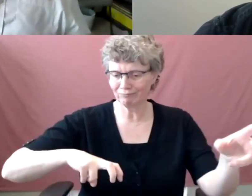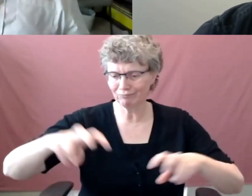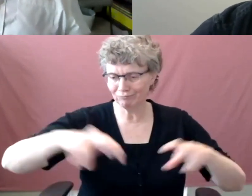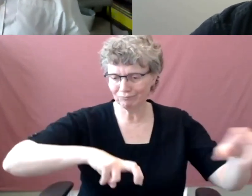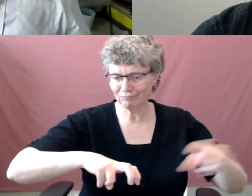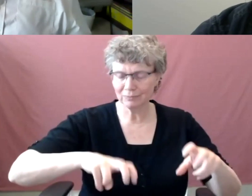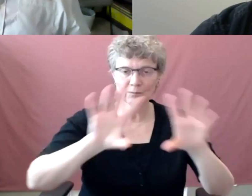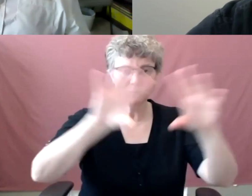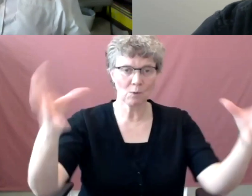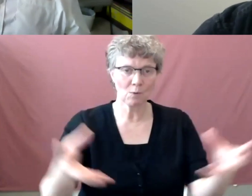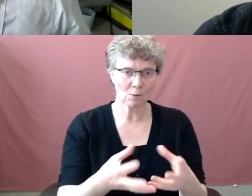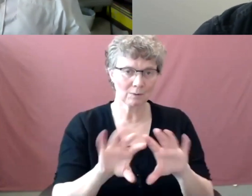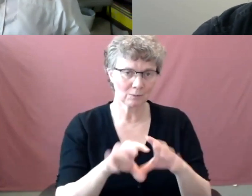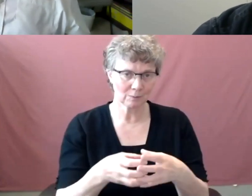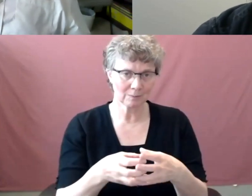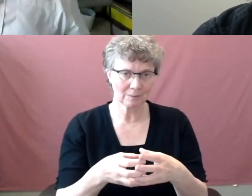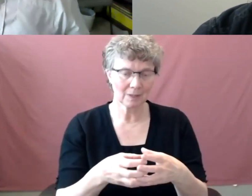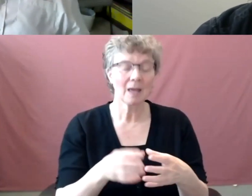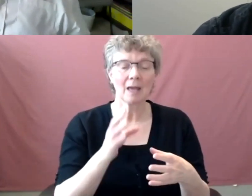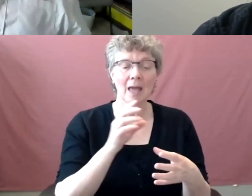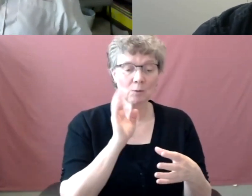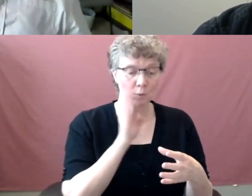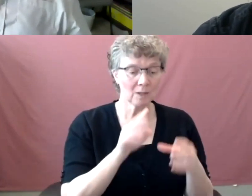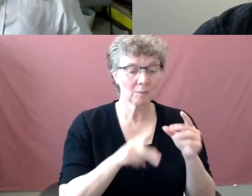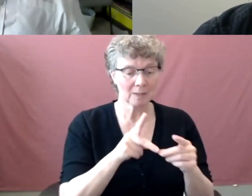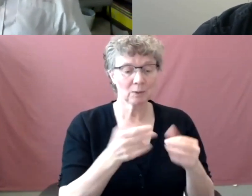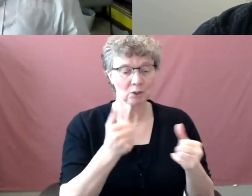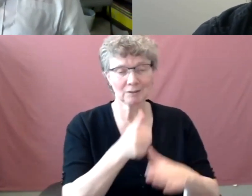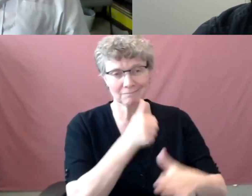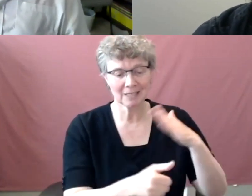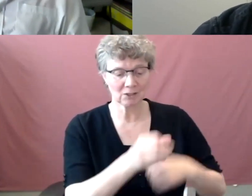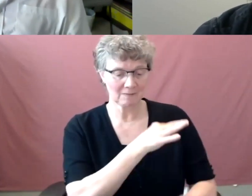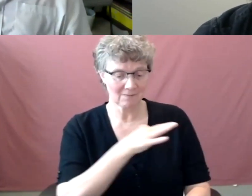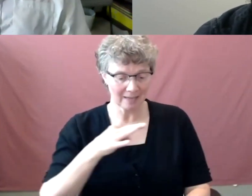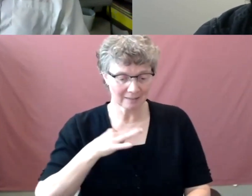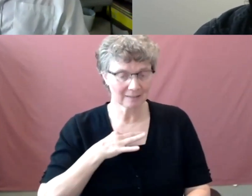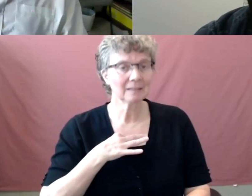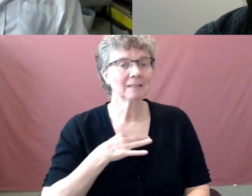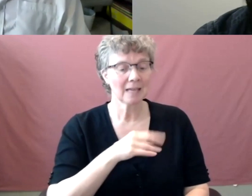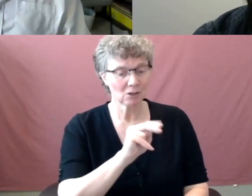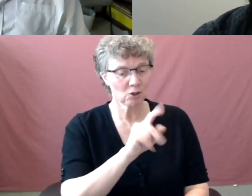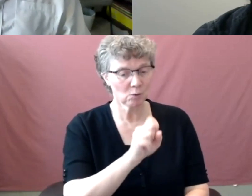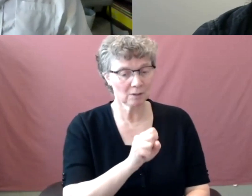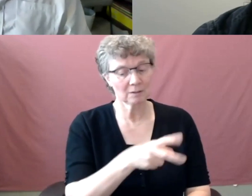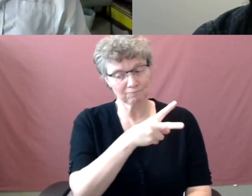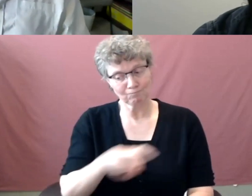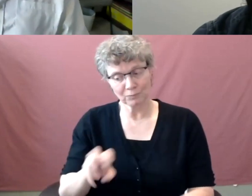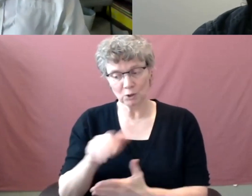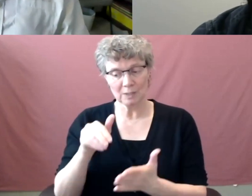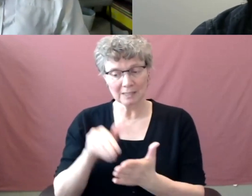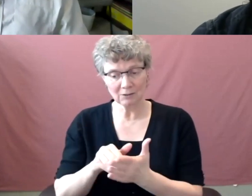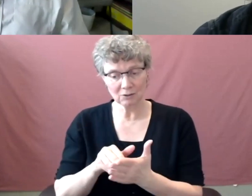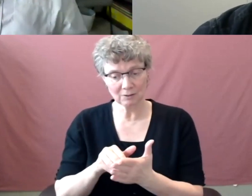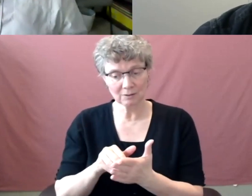will there be opportunity for people in faculties and other units to move into the new central structure? Um, and the answer to that question is yes. So